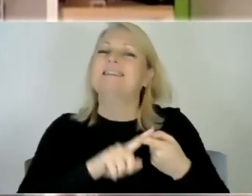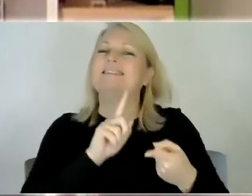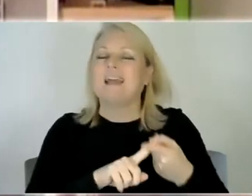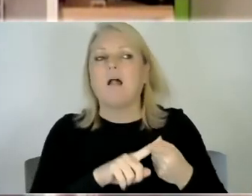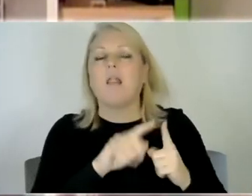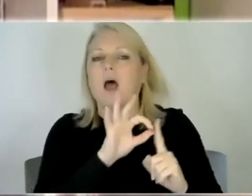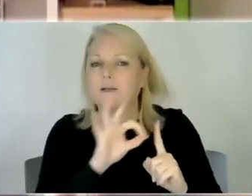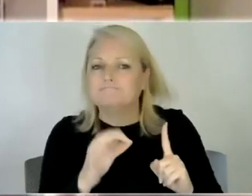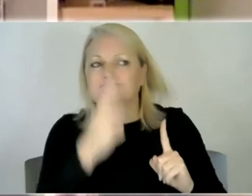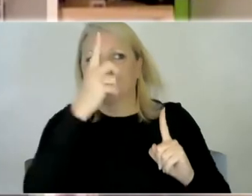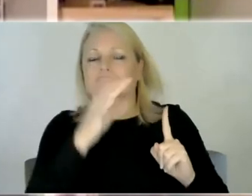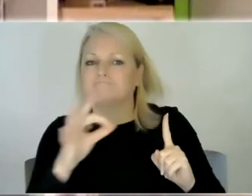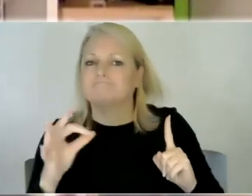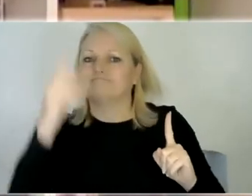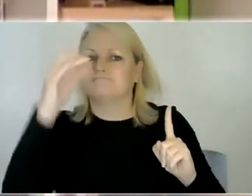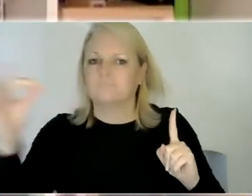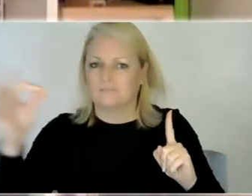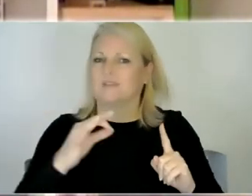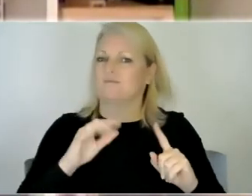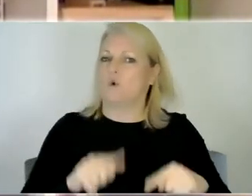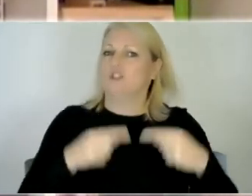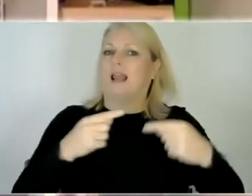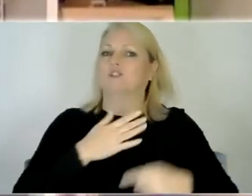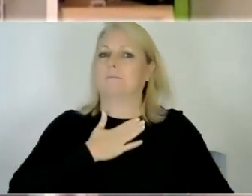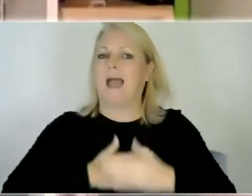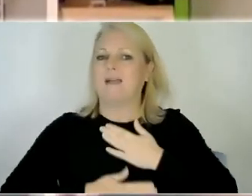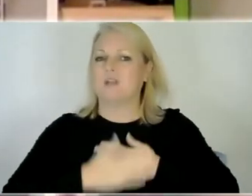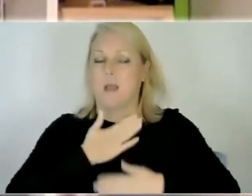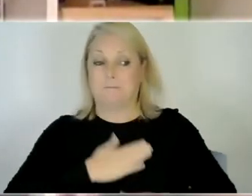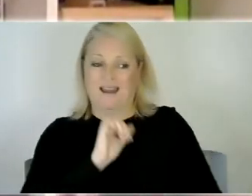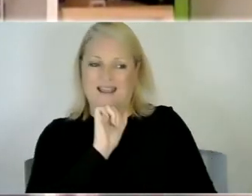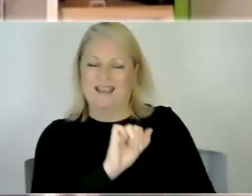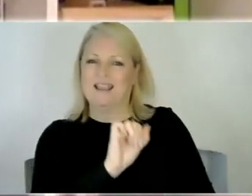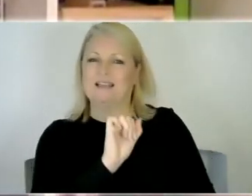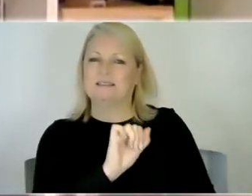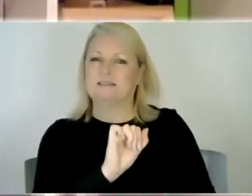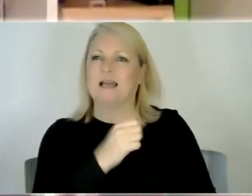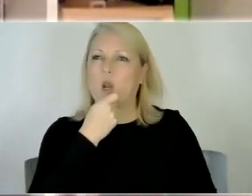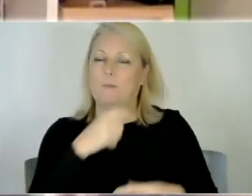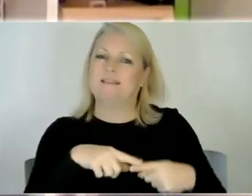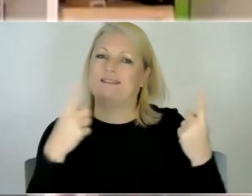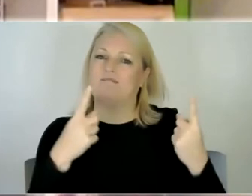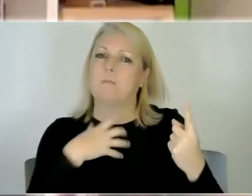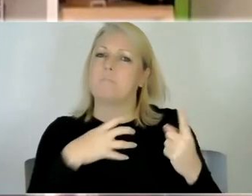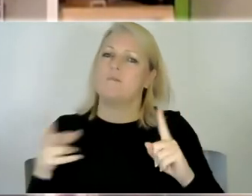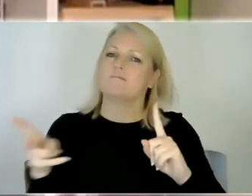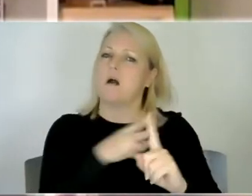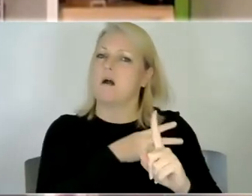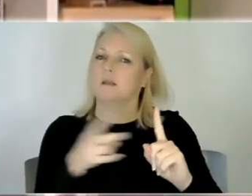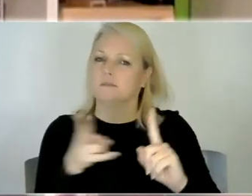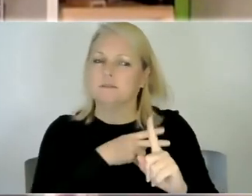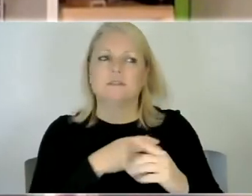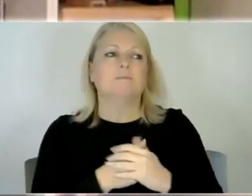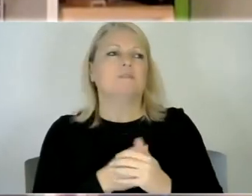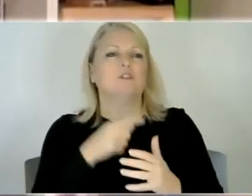behavior but his is is much more um violent out outwardly so he'll be